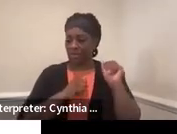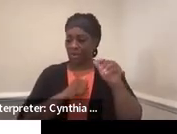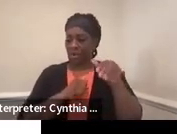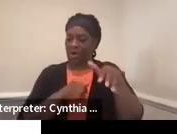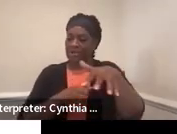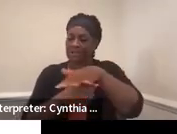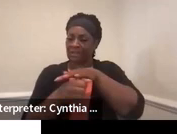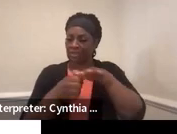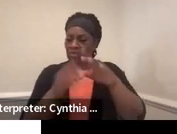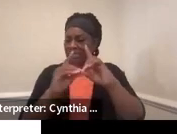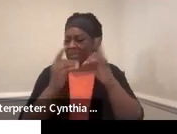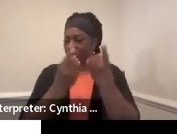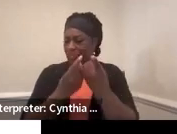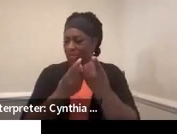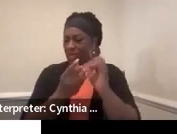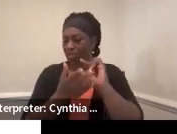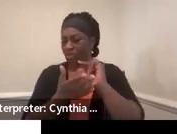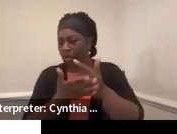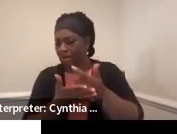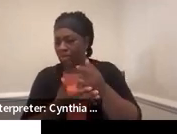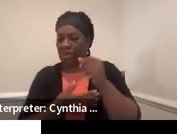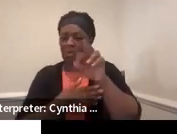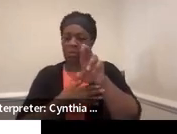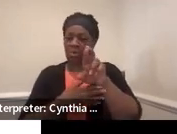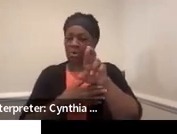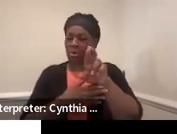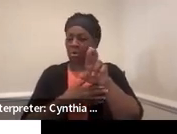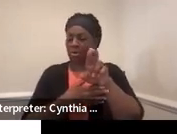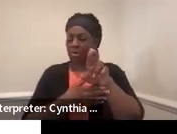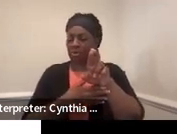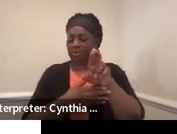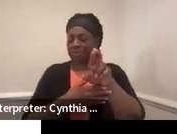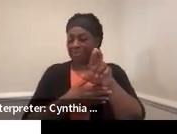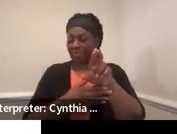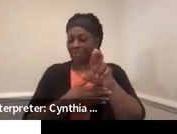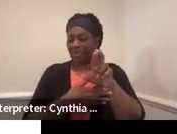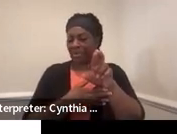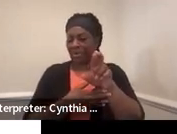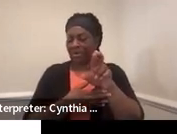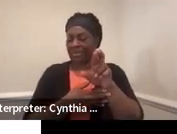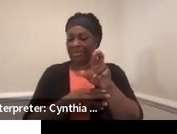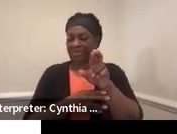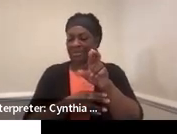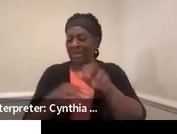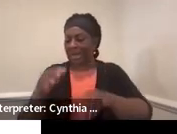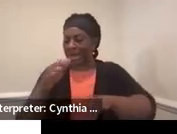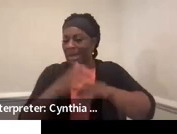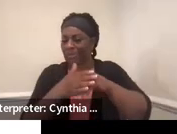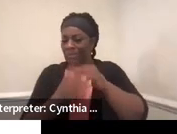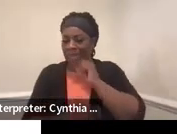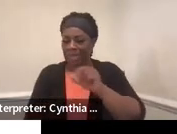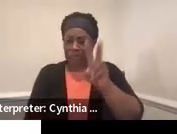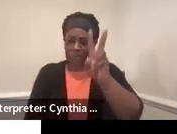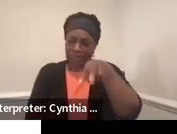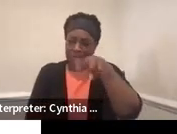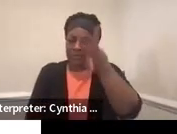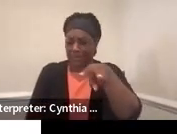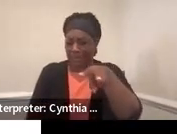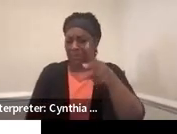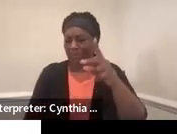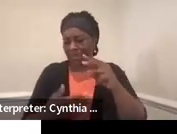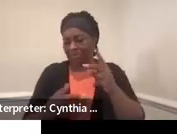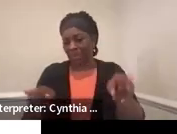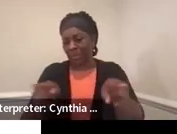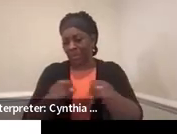either graduating or aging out to, you know, 22, then you